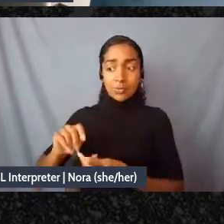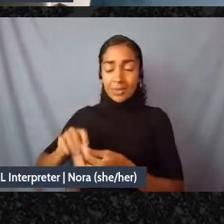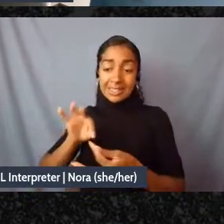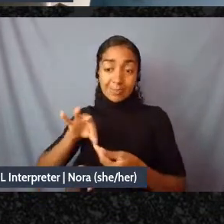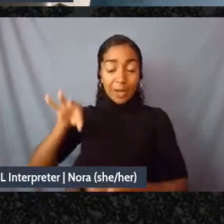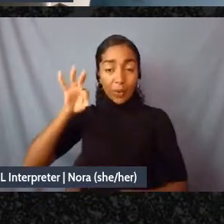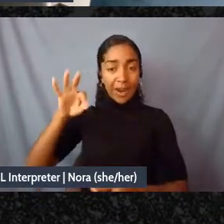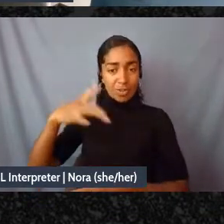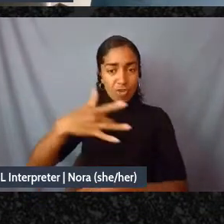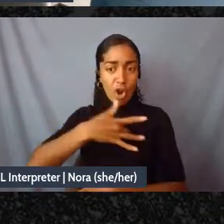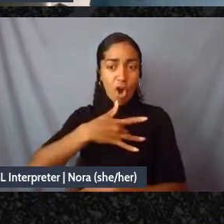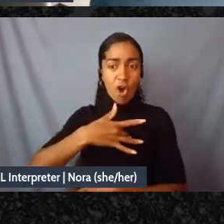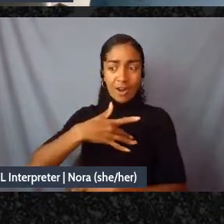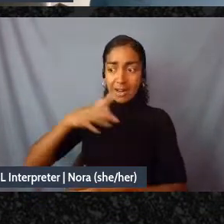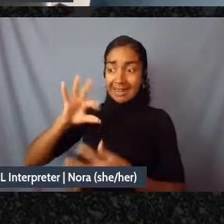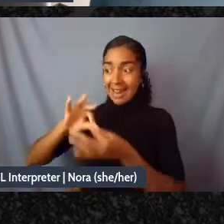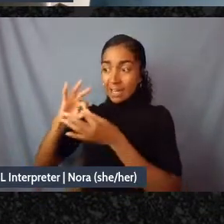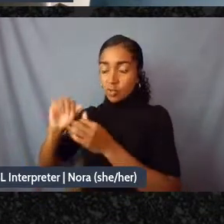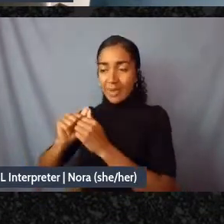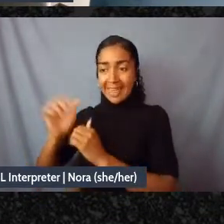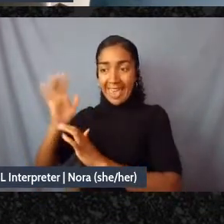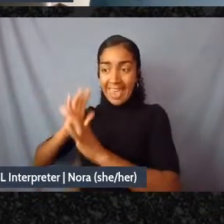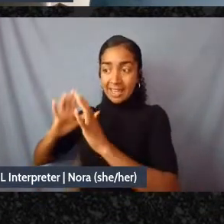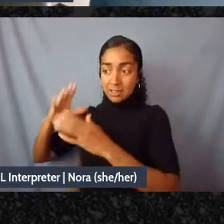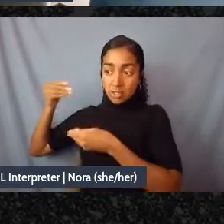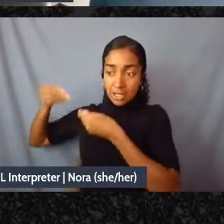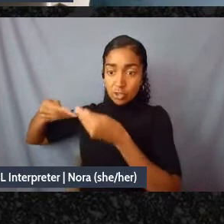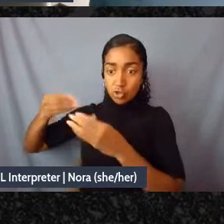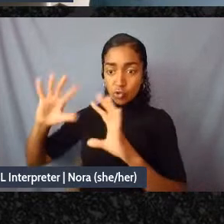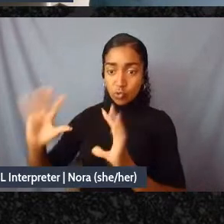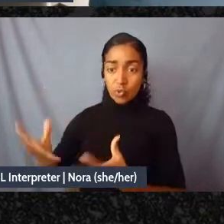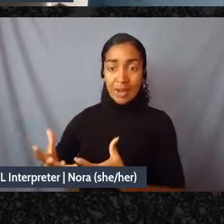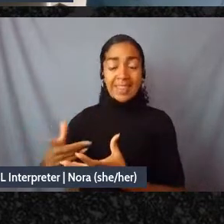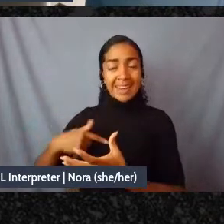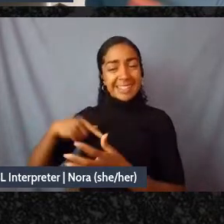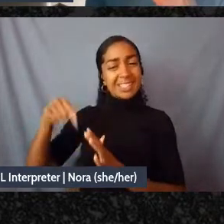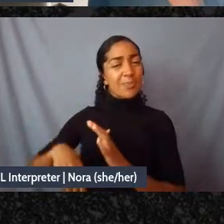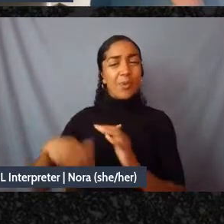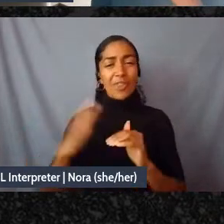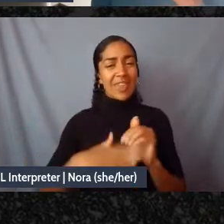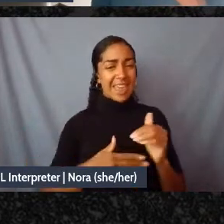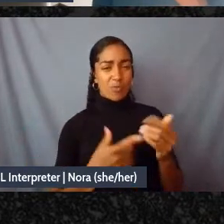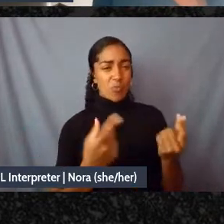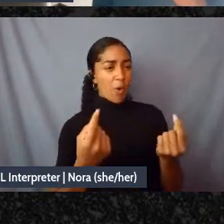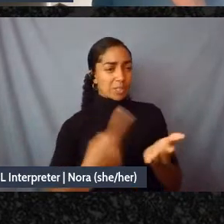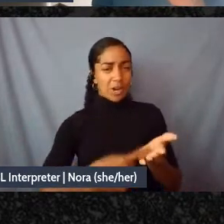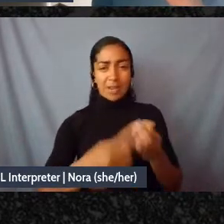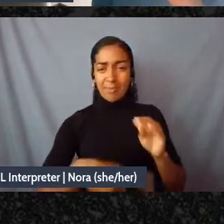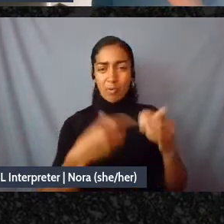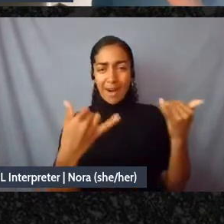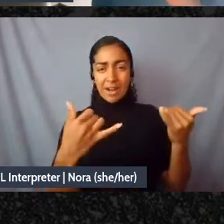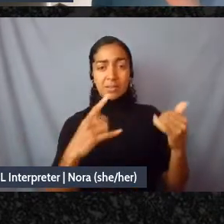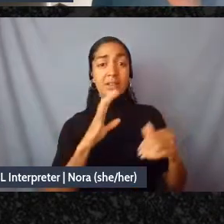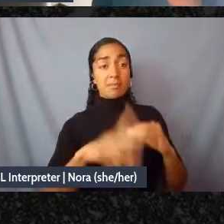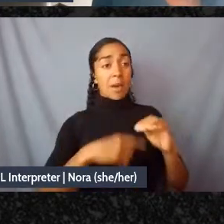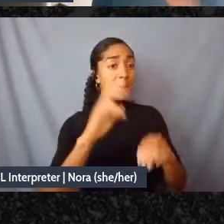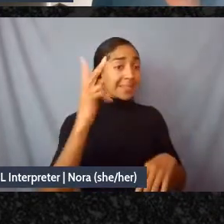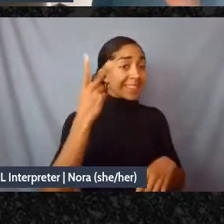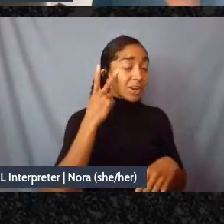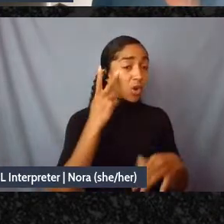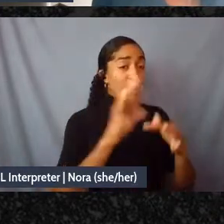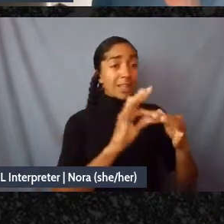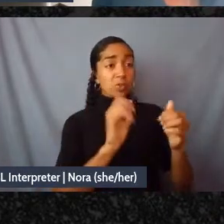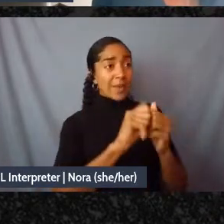talking about right now we're talking about political arrangements with this logic that is still perpetuating colonial relationships